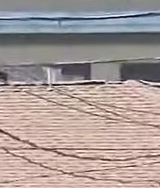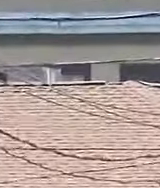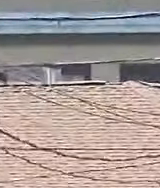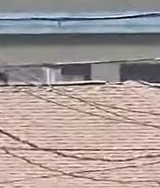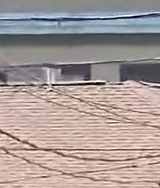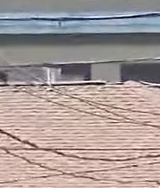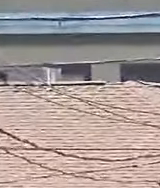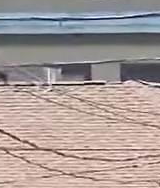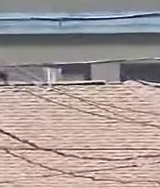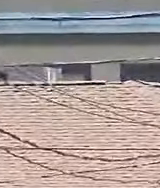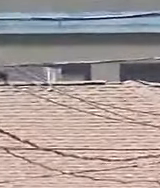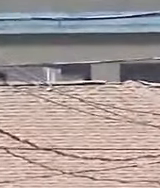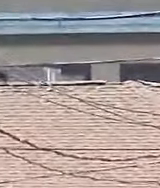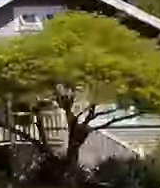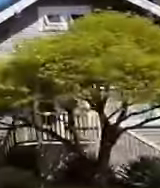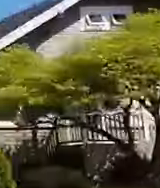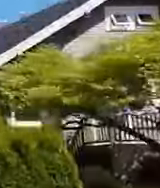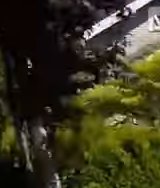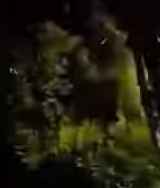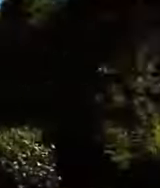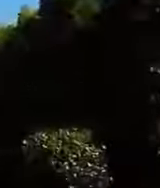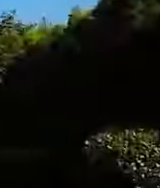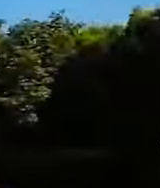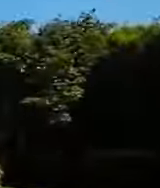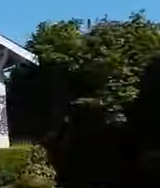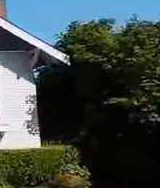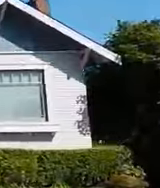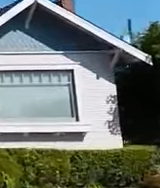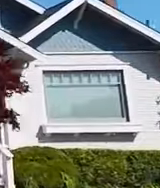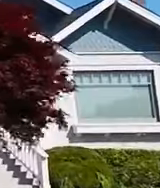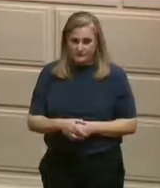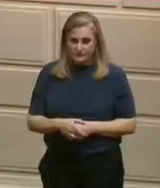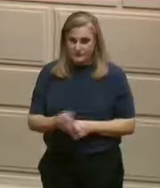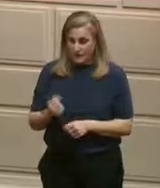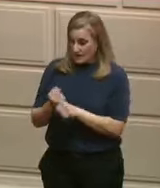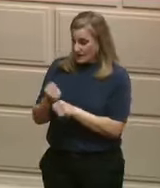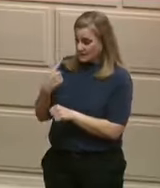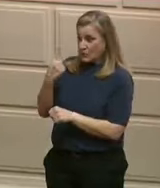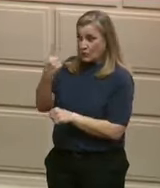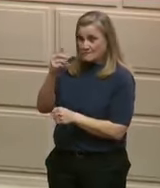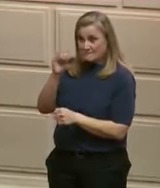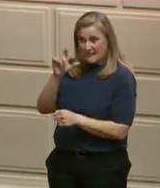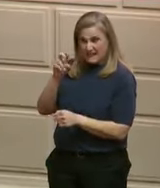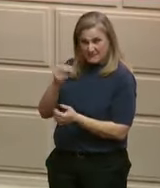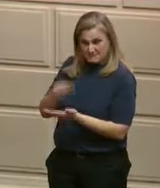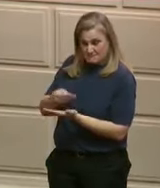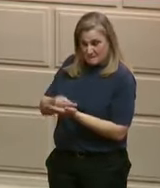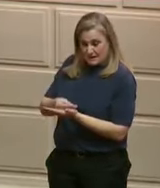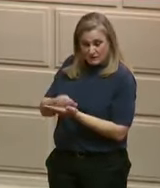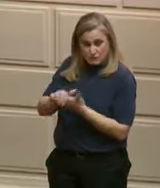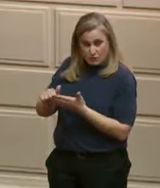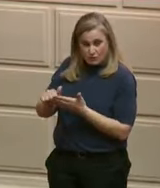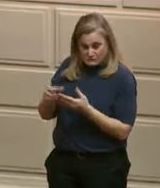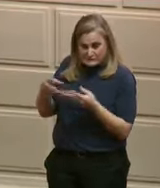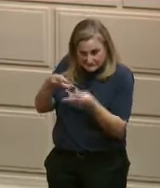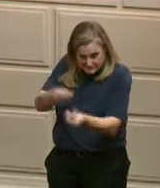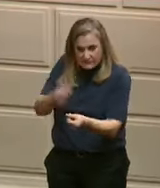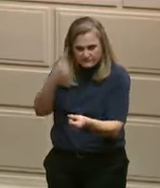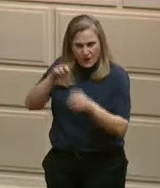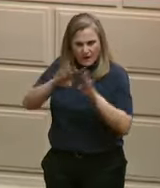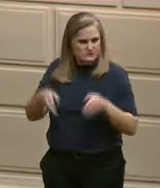71 million dollars in housing in the last year's budget. In sum, since I've been governor,